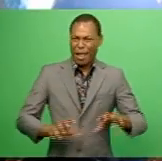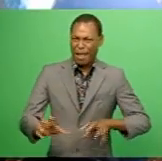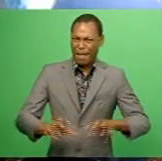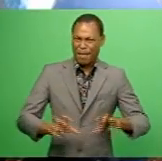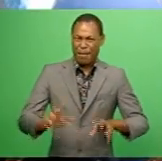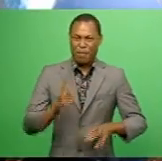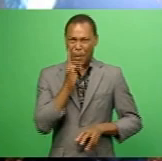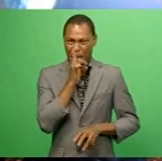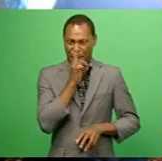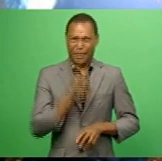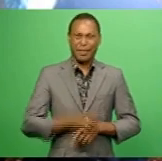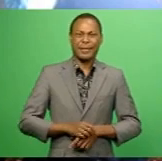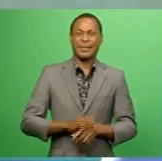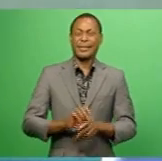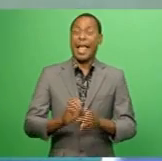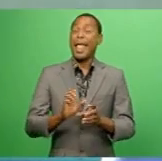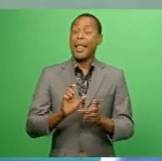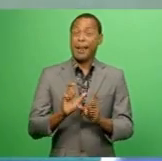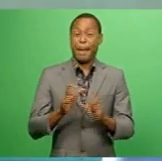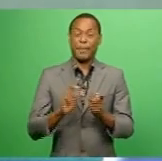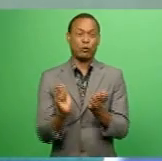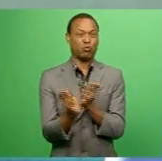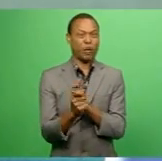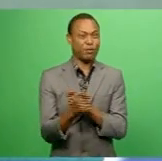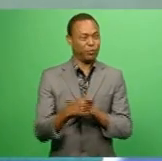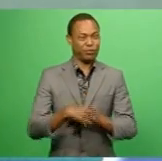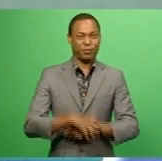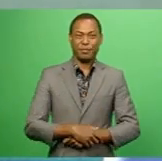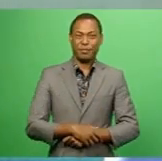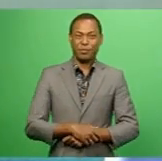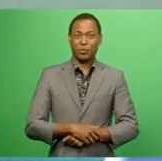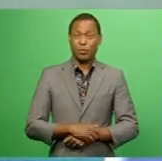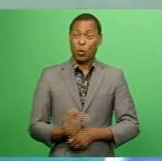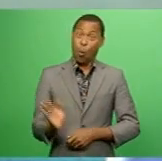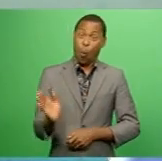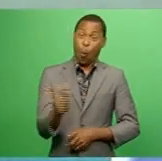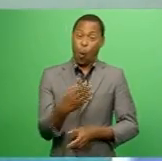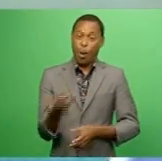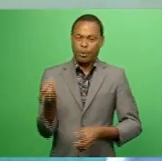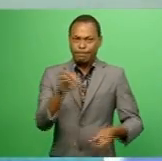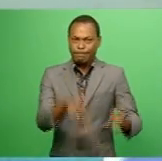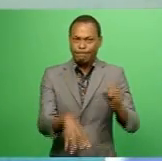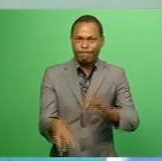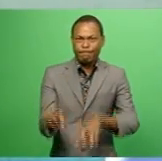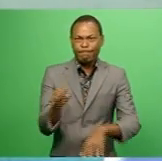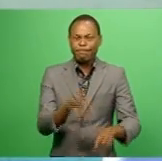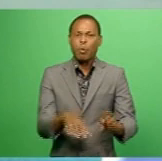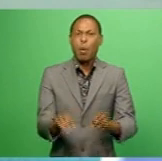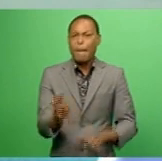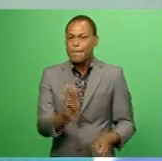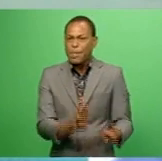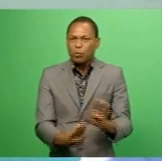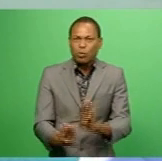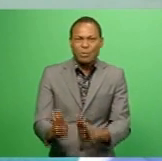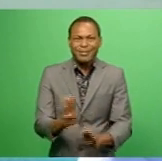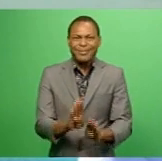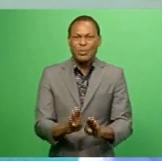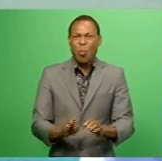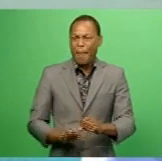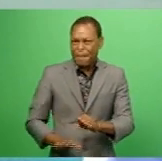change. All this contributes to a biological resource base that we,